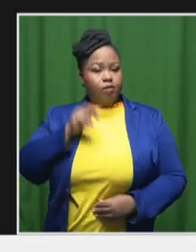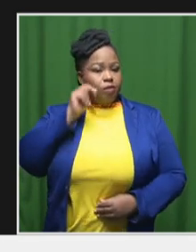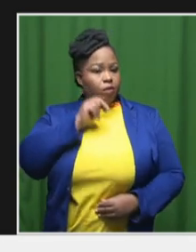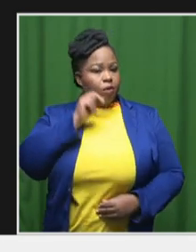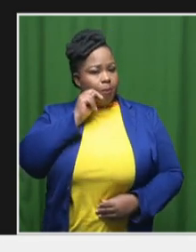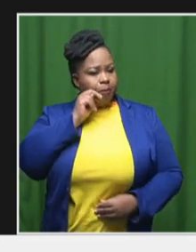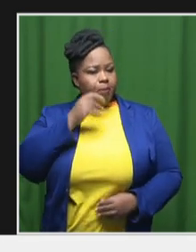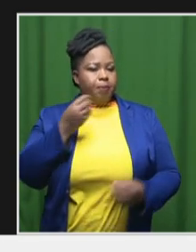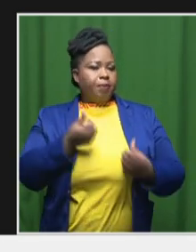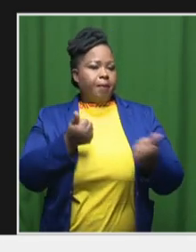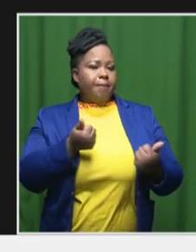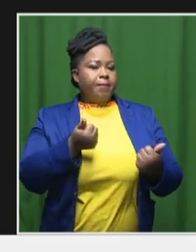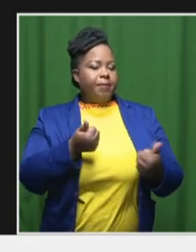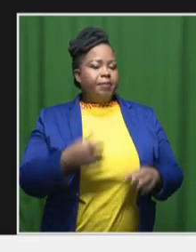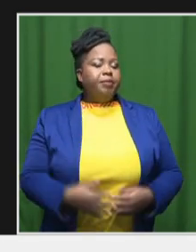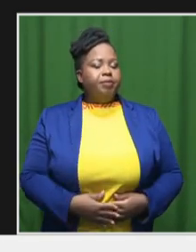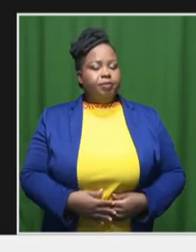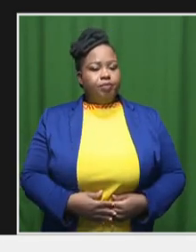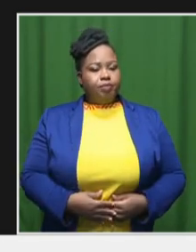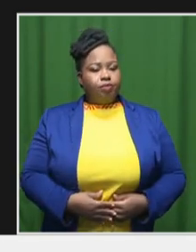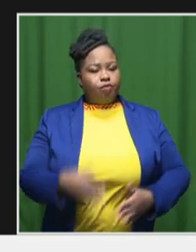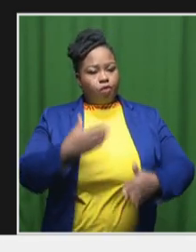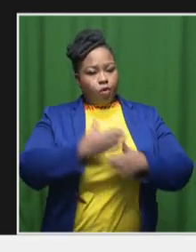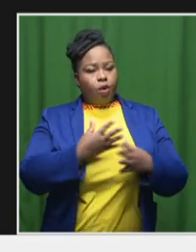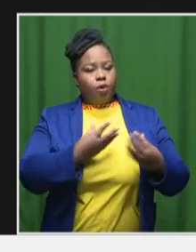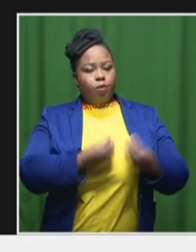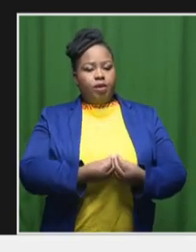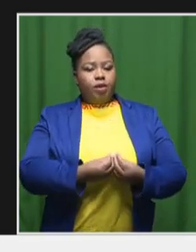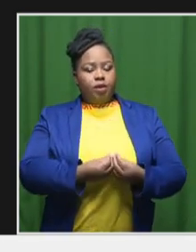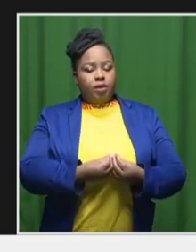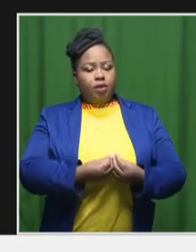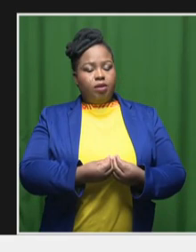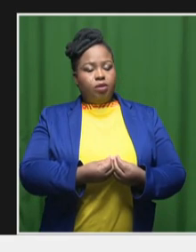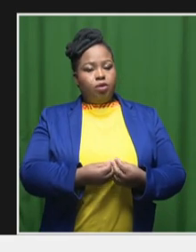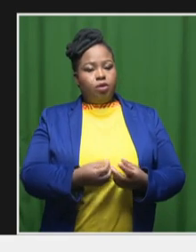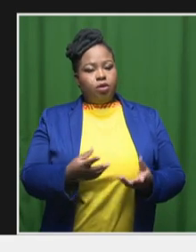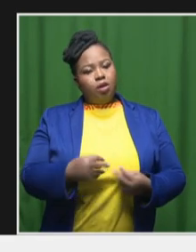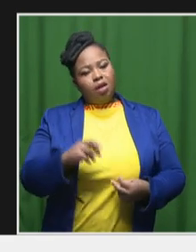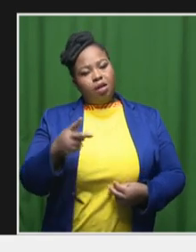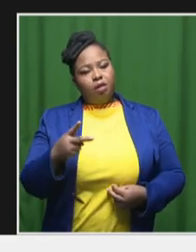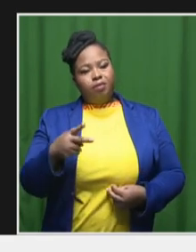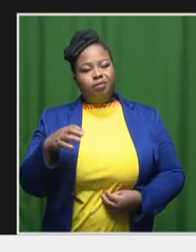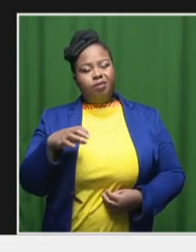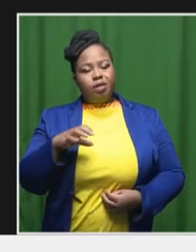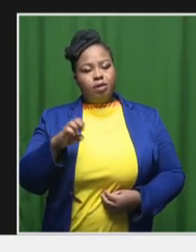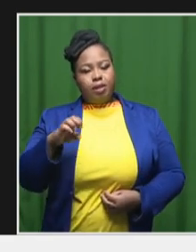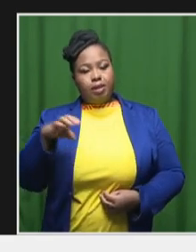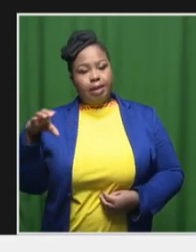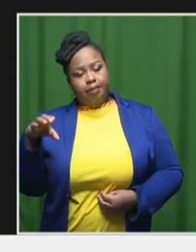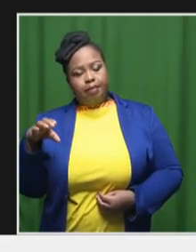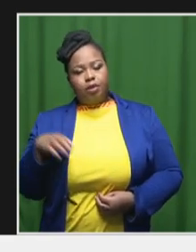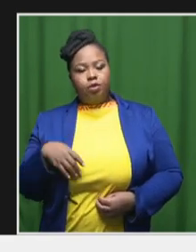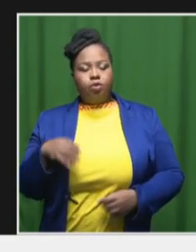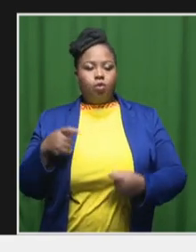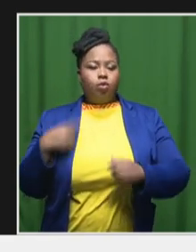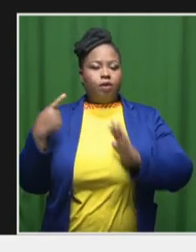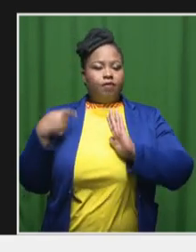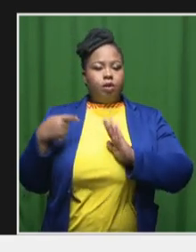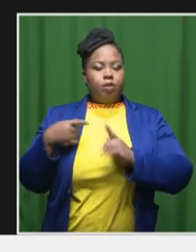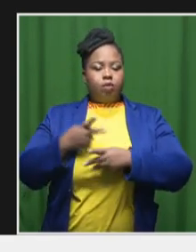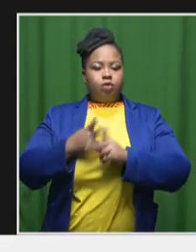done production with up-and-coming film producers in the Eastern Cape because we want to promote